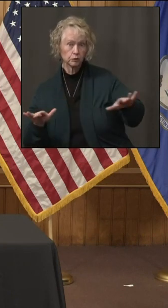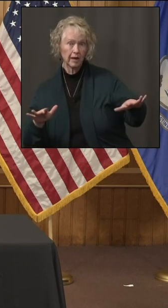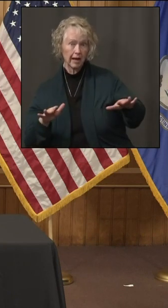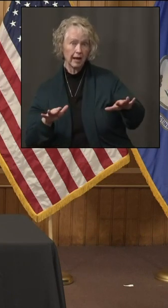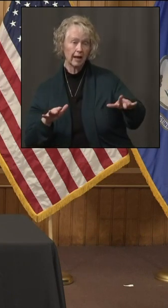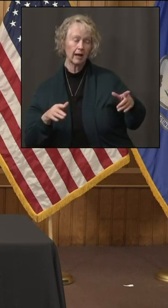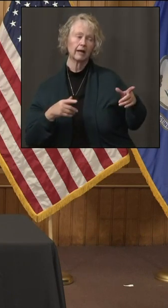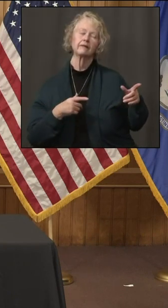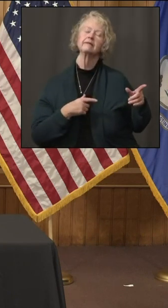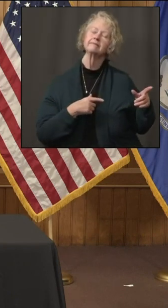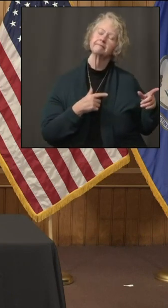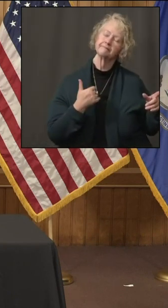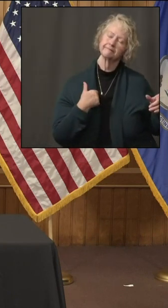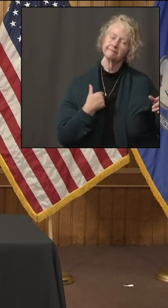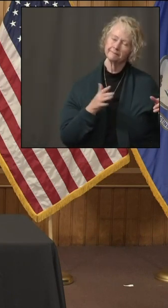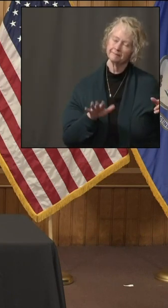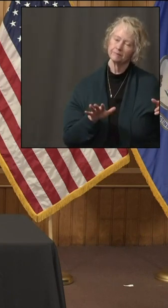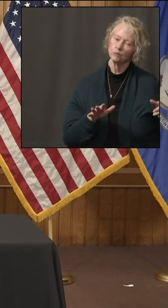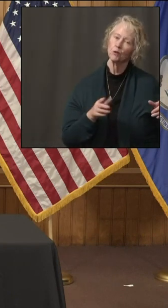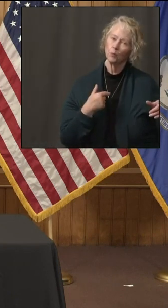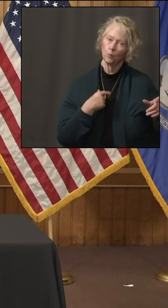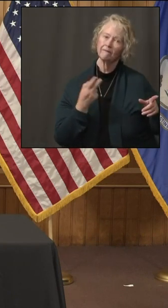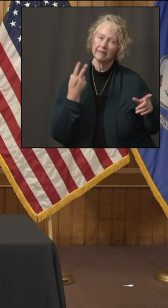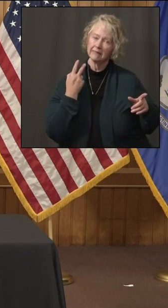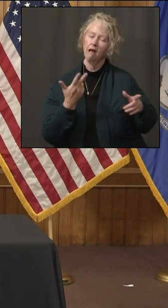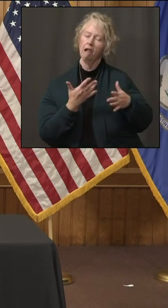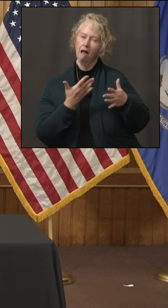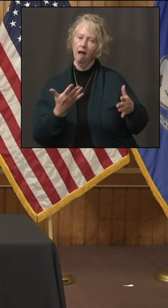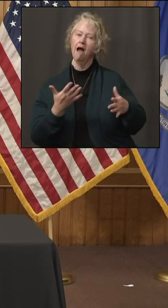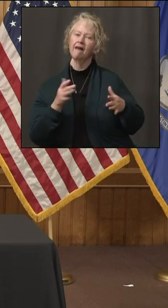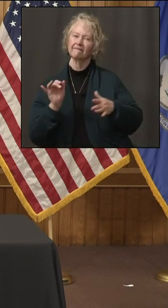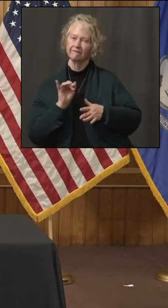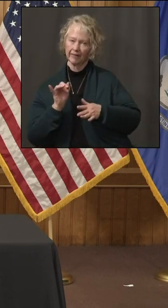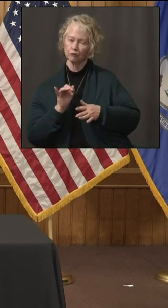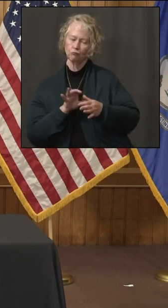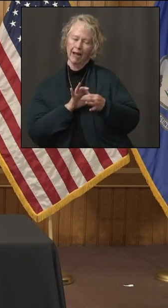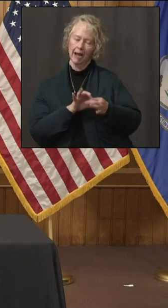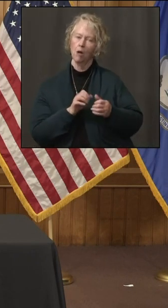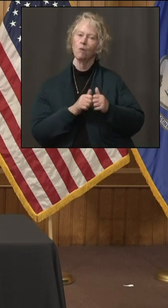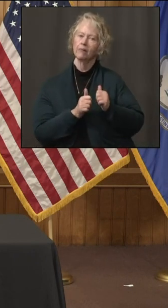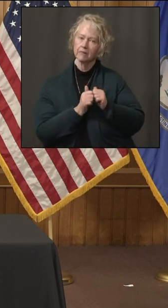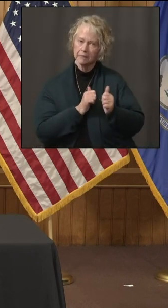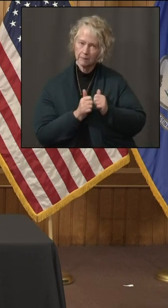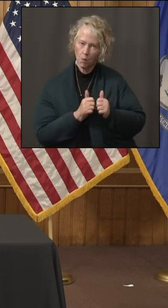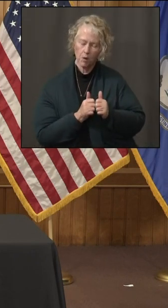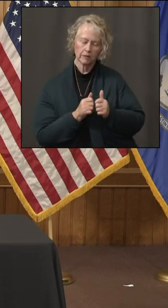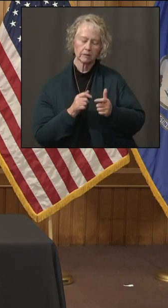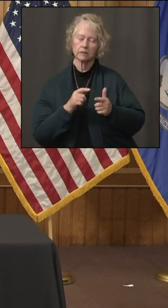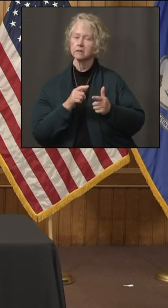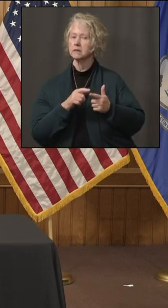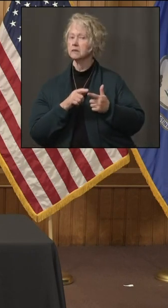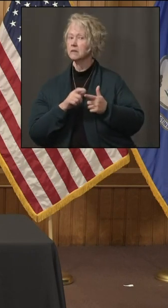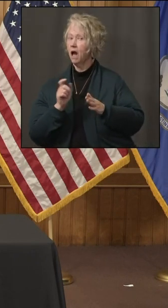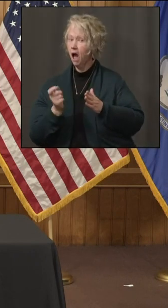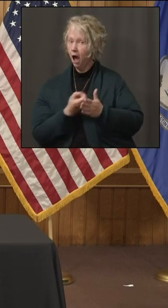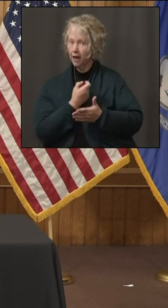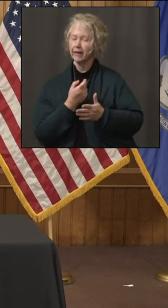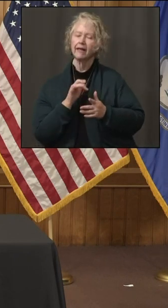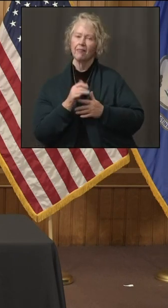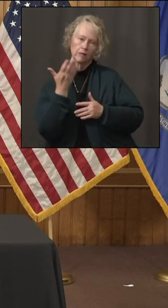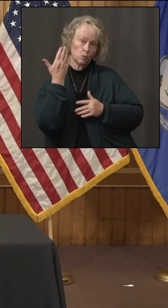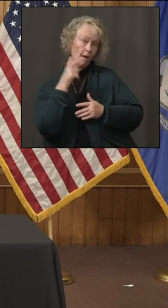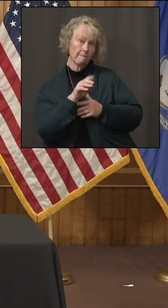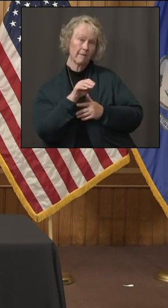Well, I'll start. But as you know, we've seen a lot of infections in and around sports, in and around hockey. That's why Massachusetts